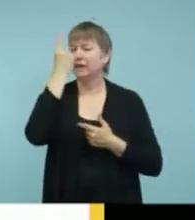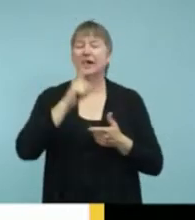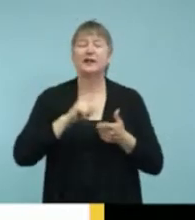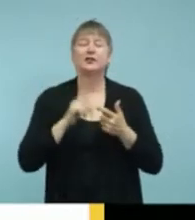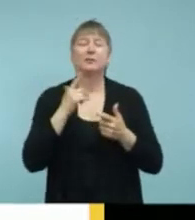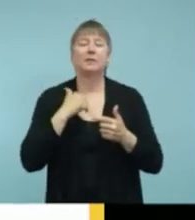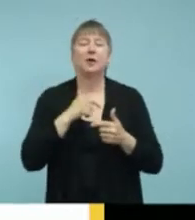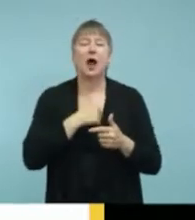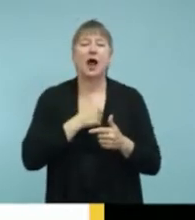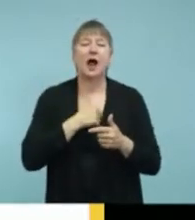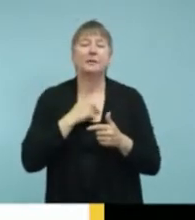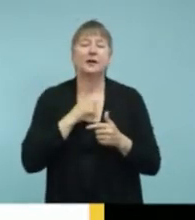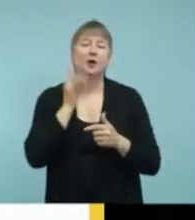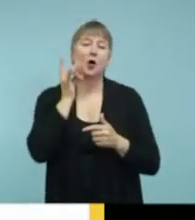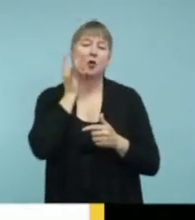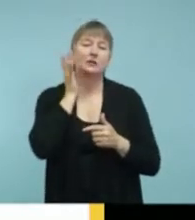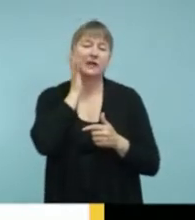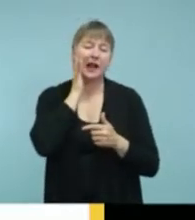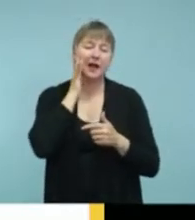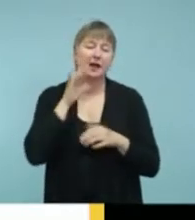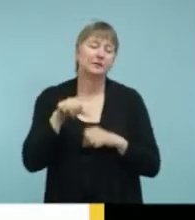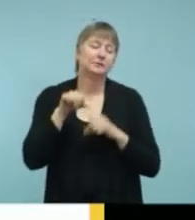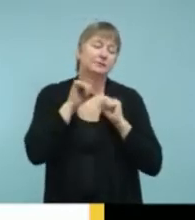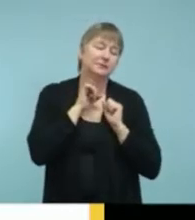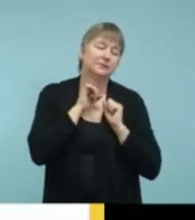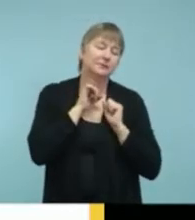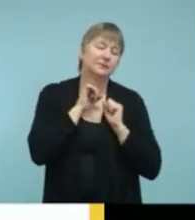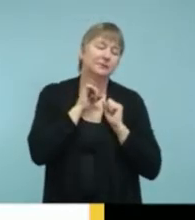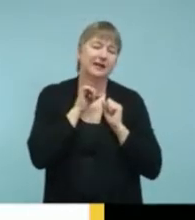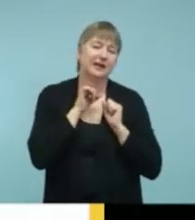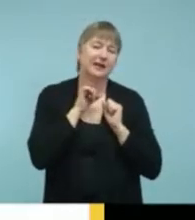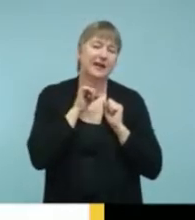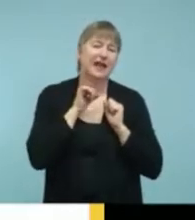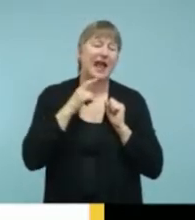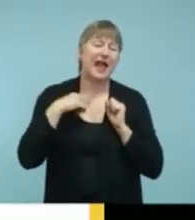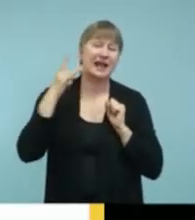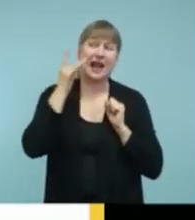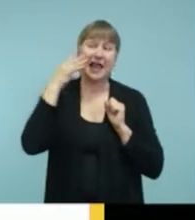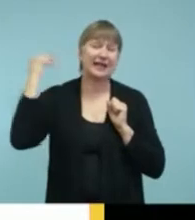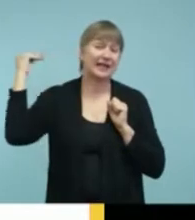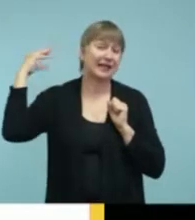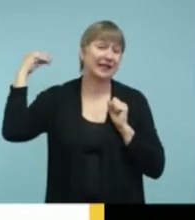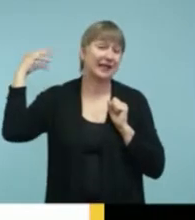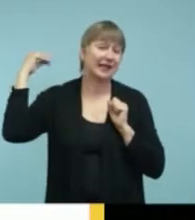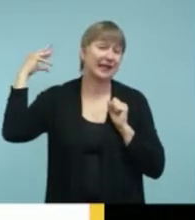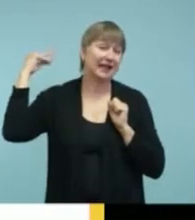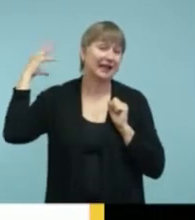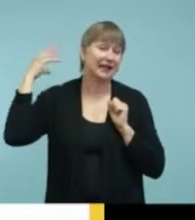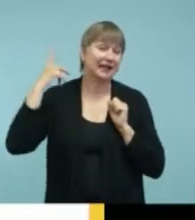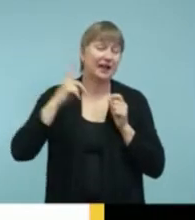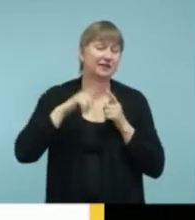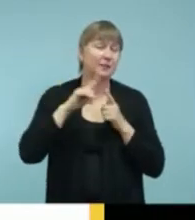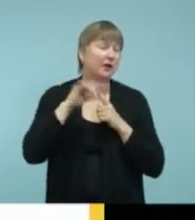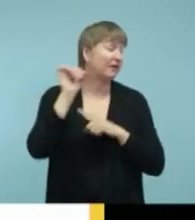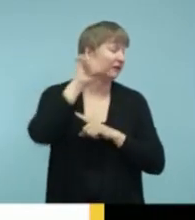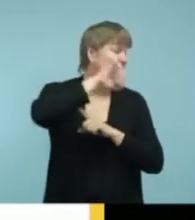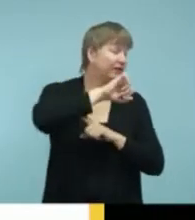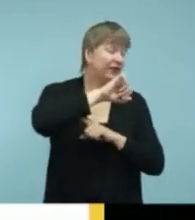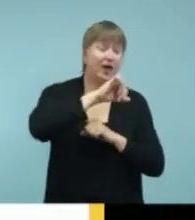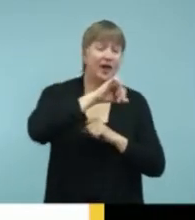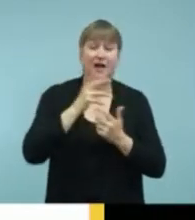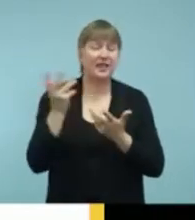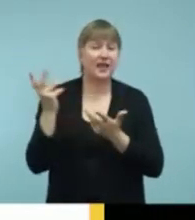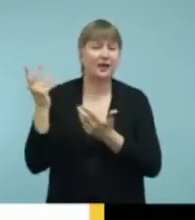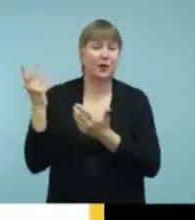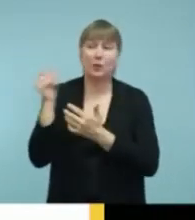strobe light, well, what happens if I'm laying down, and I'm not facing the light, it's not going to wake me up. So